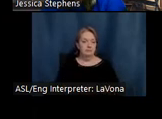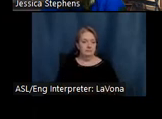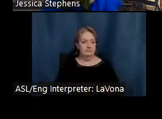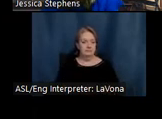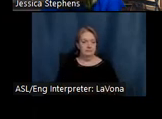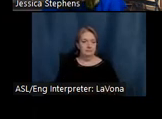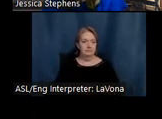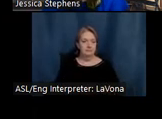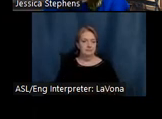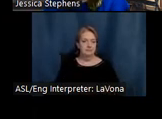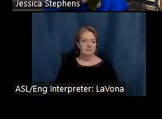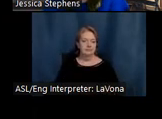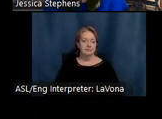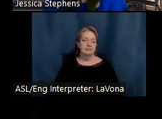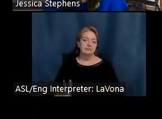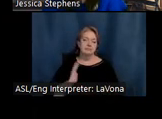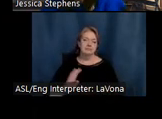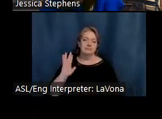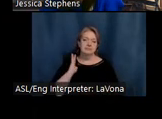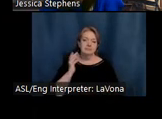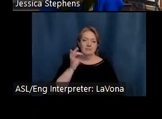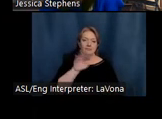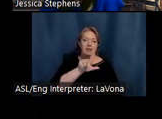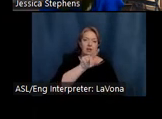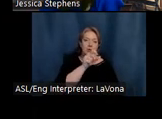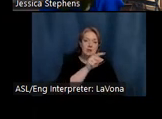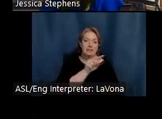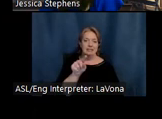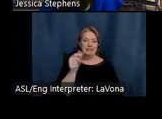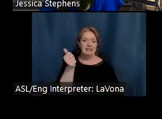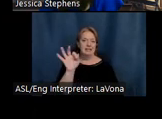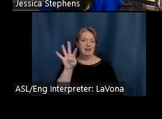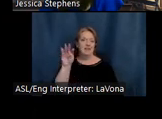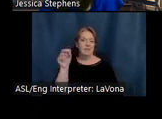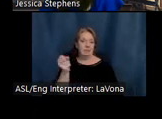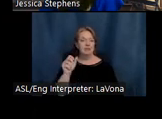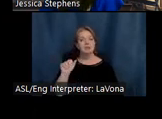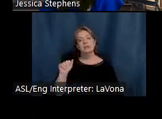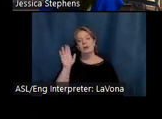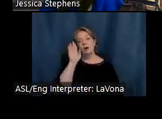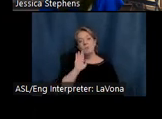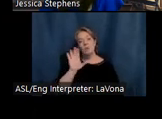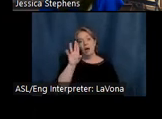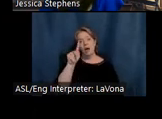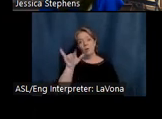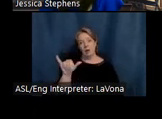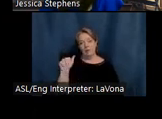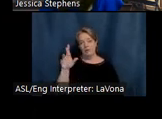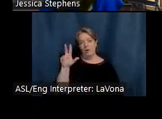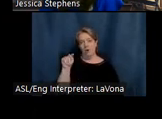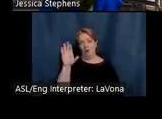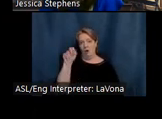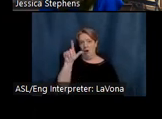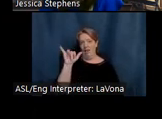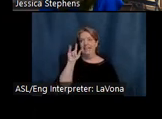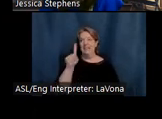During the 1920s through the 1940s, the Brown County Art Colony fueled the economic development